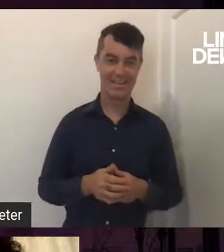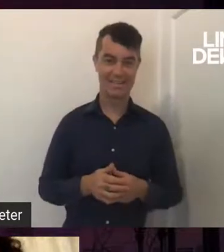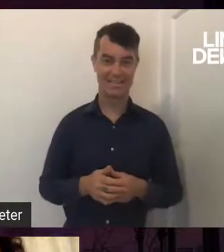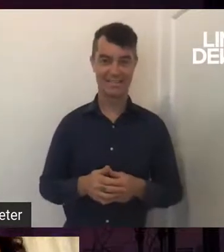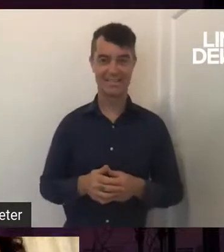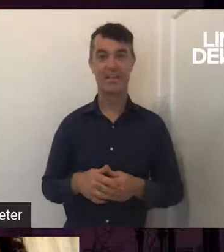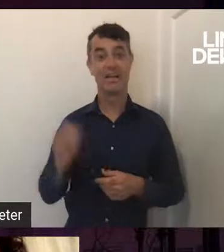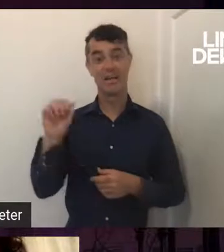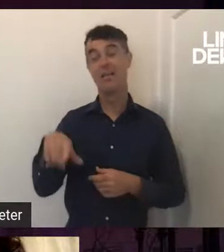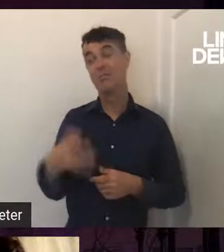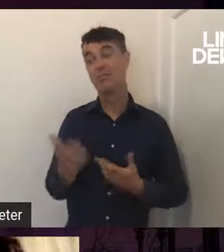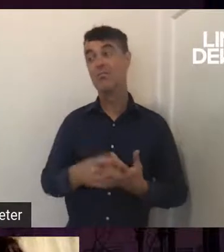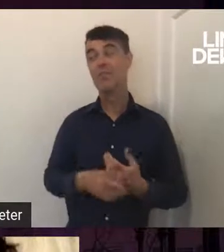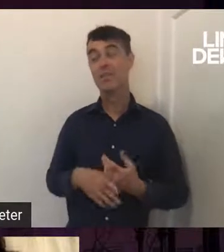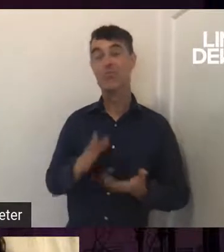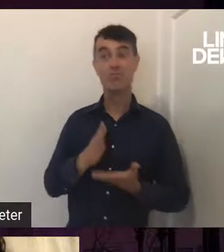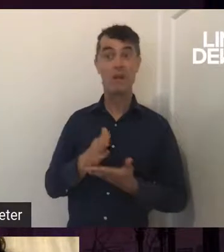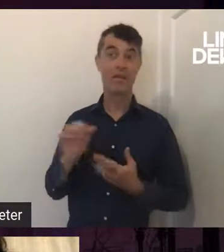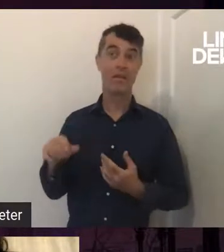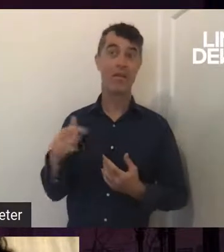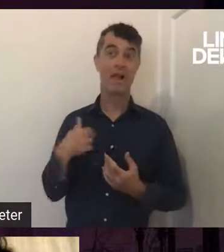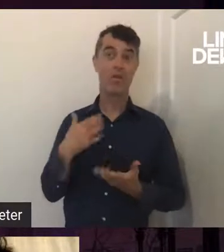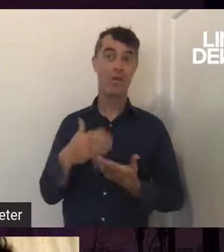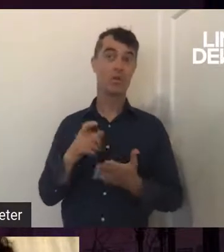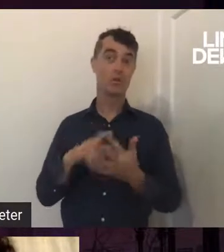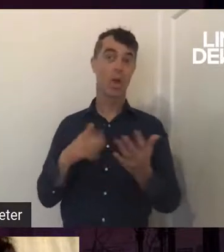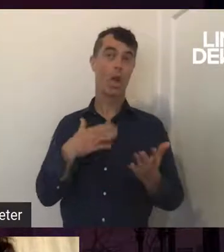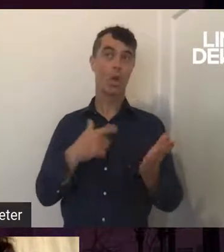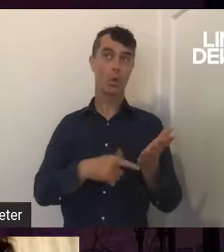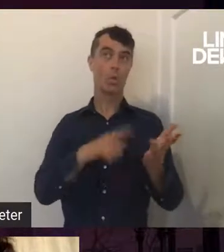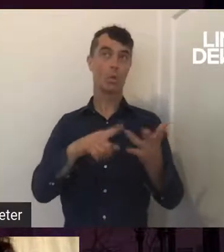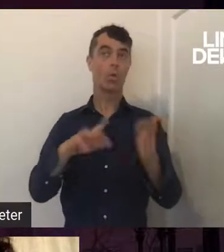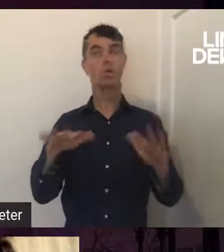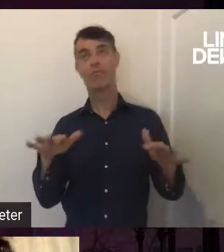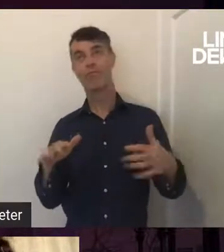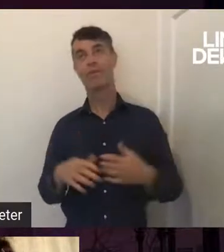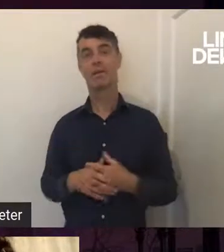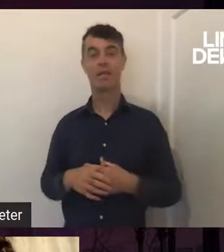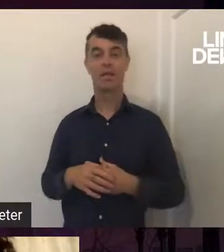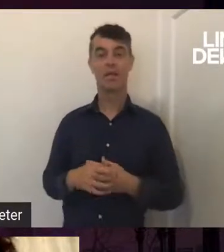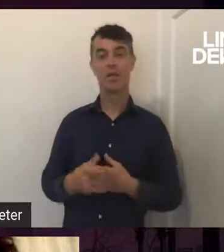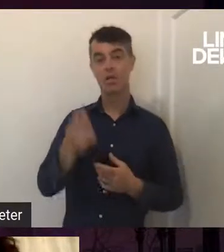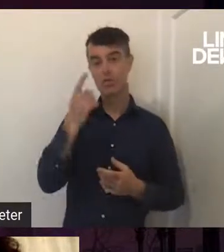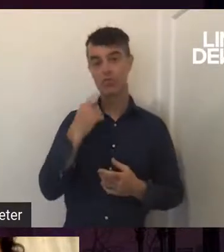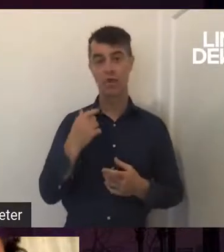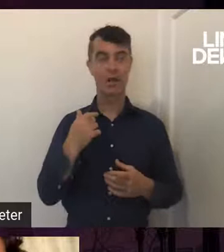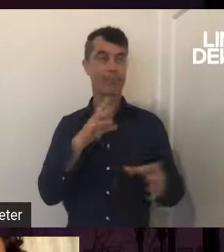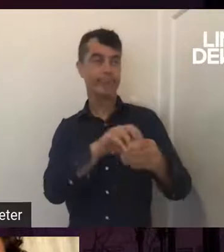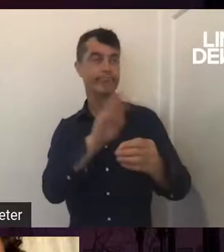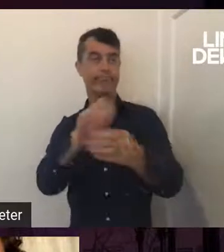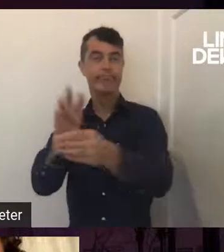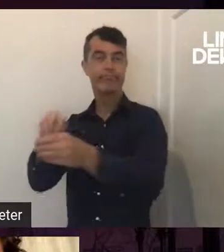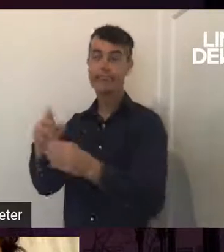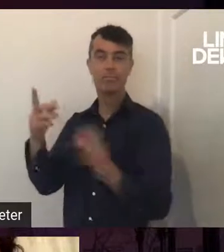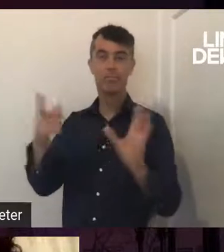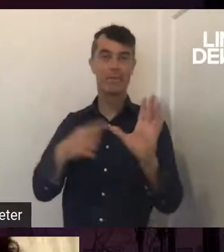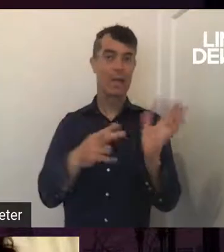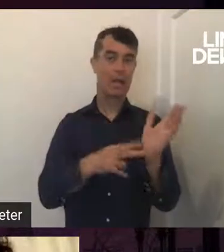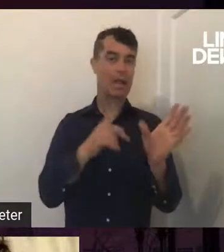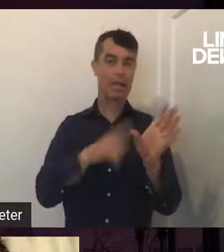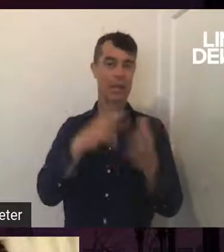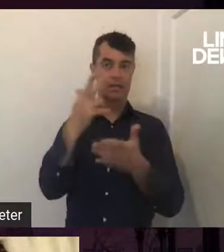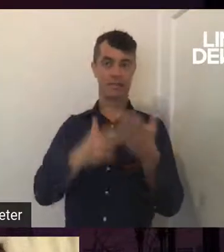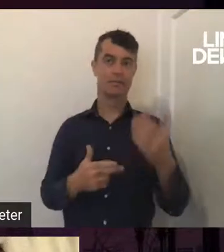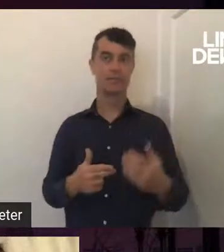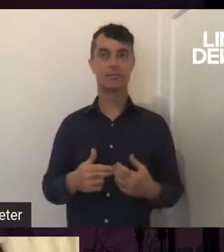Yeah, there is. There really is. I really do like to sort of try my hand in any kind of discipline. I